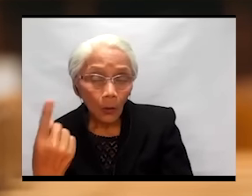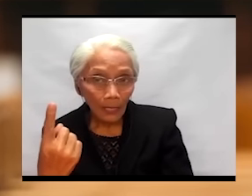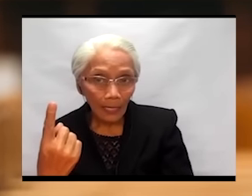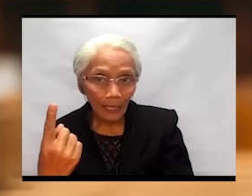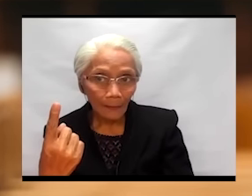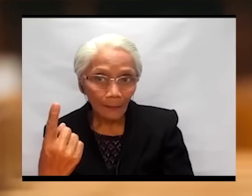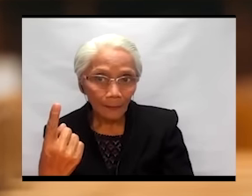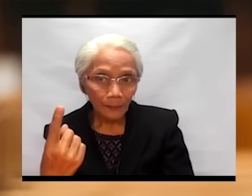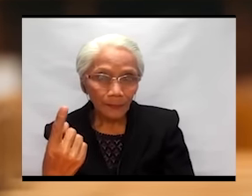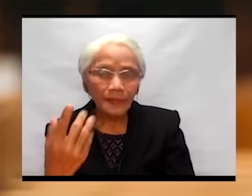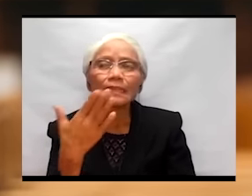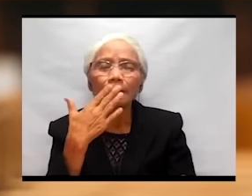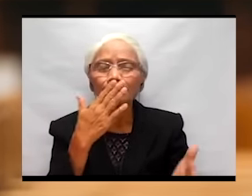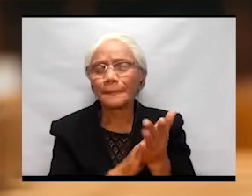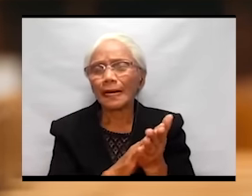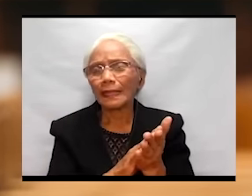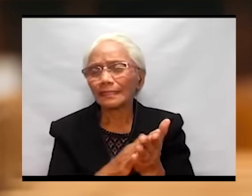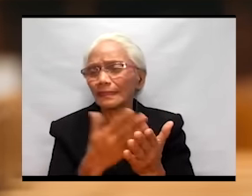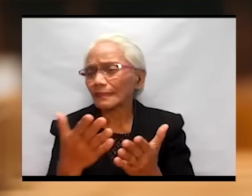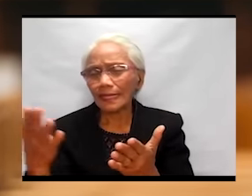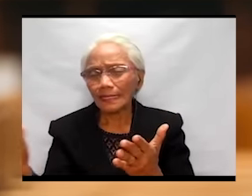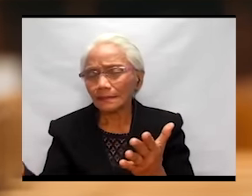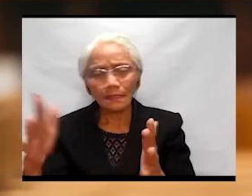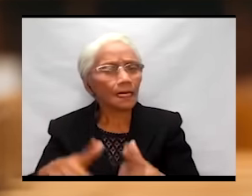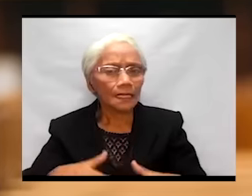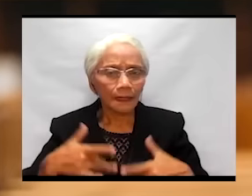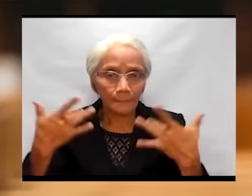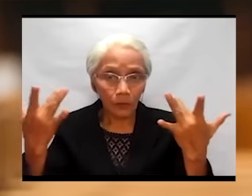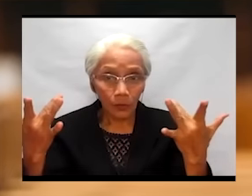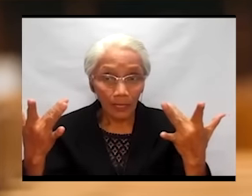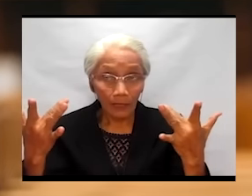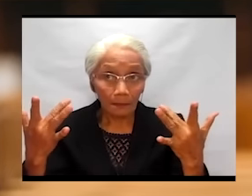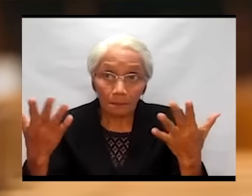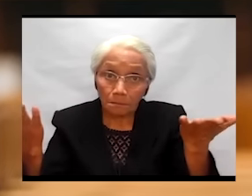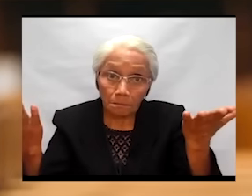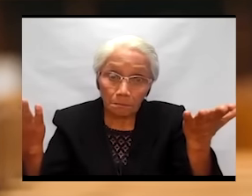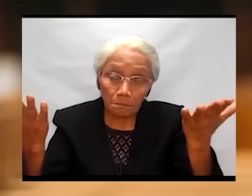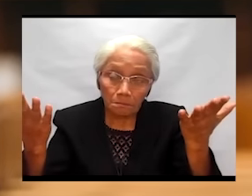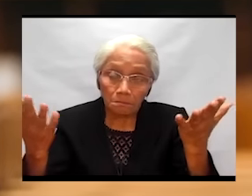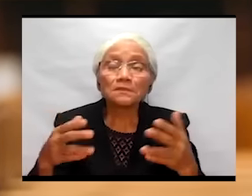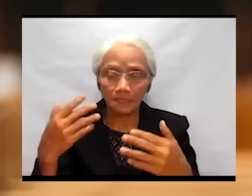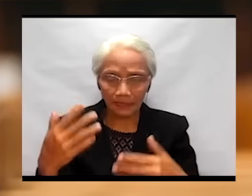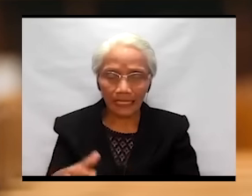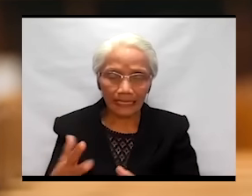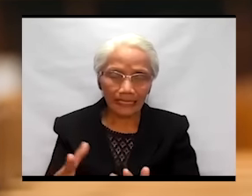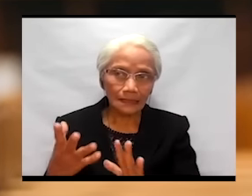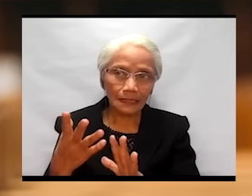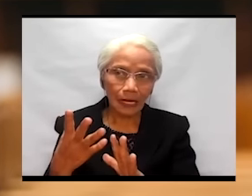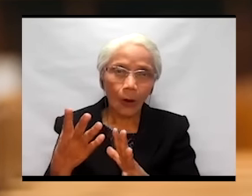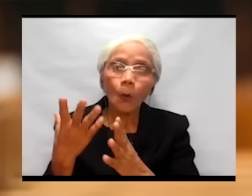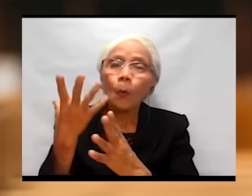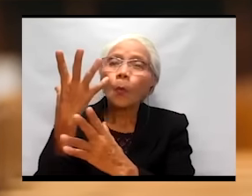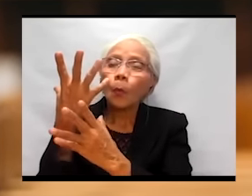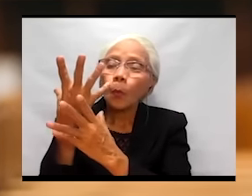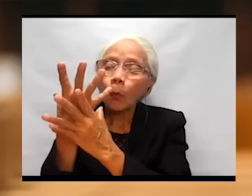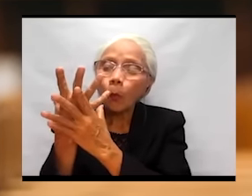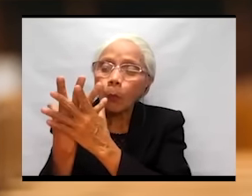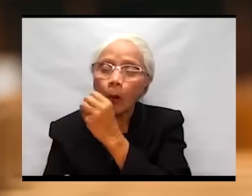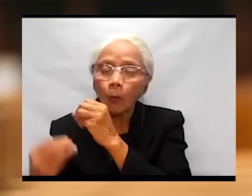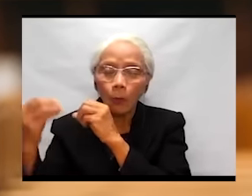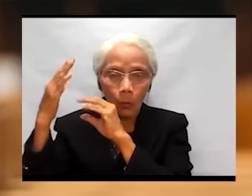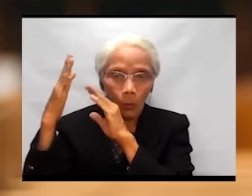in their lives, that is already hopelessness. So you see the connection